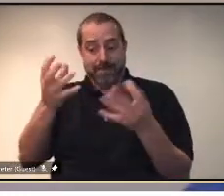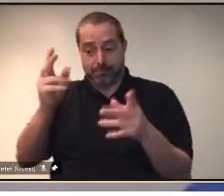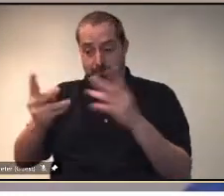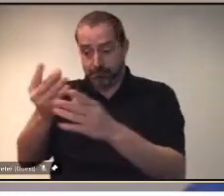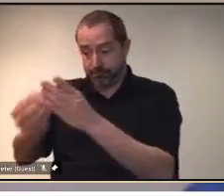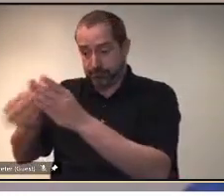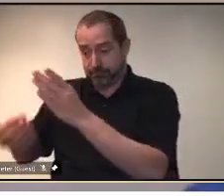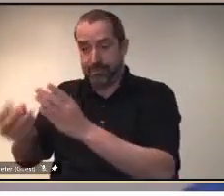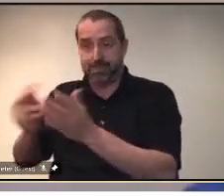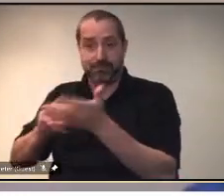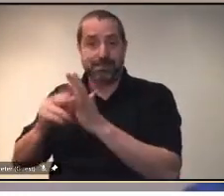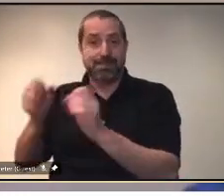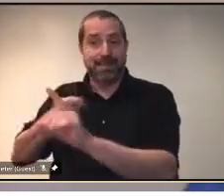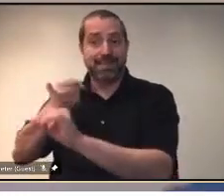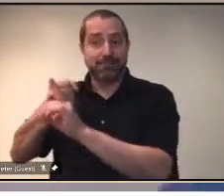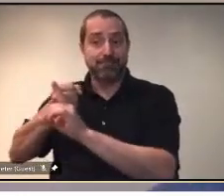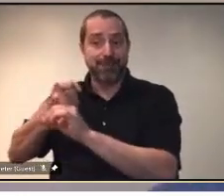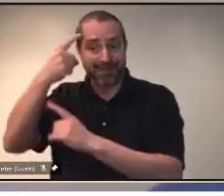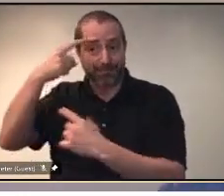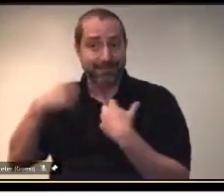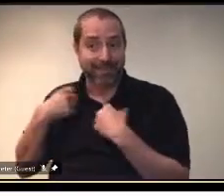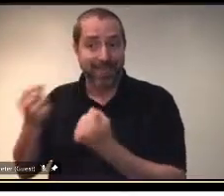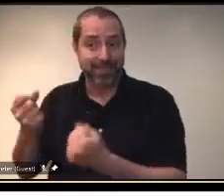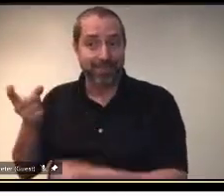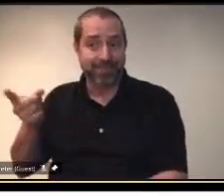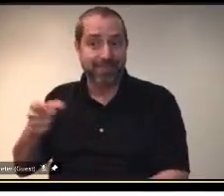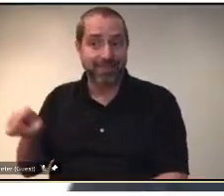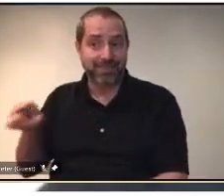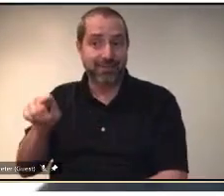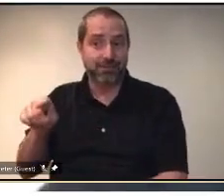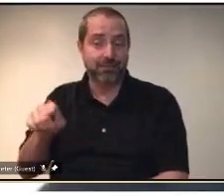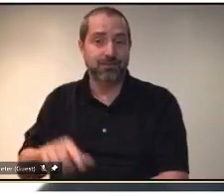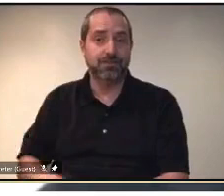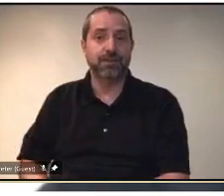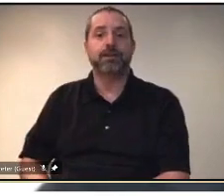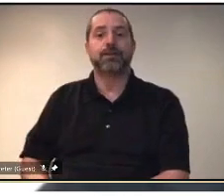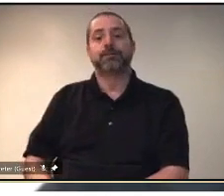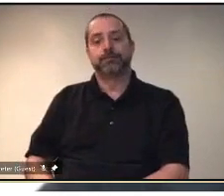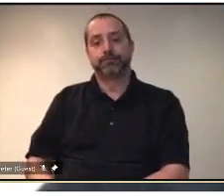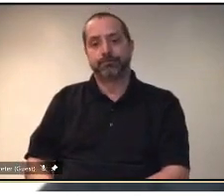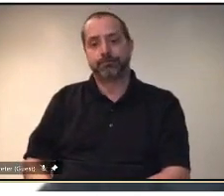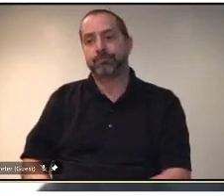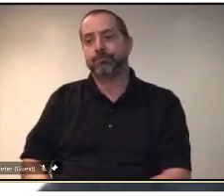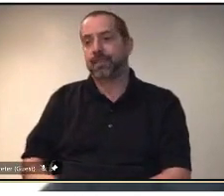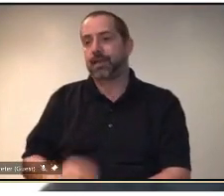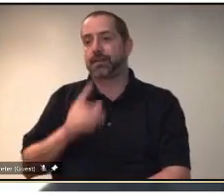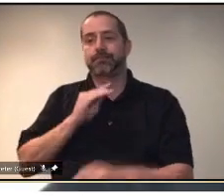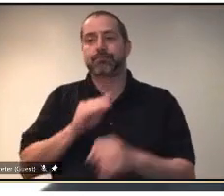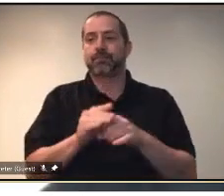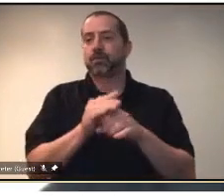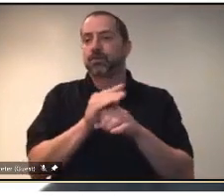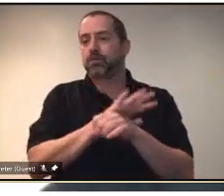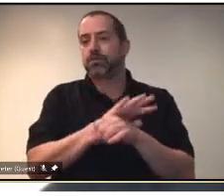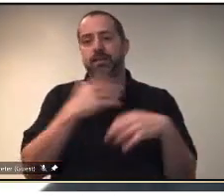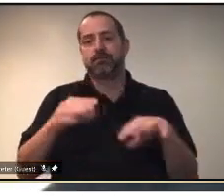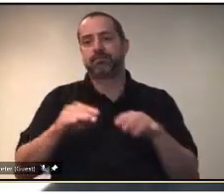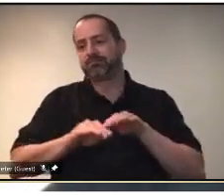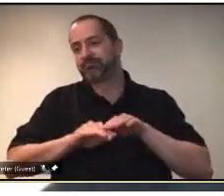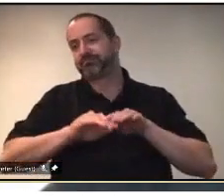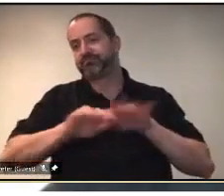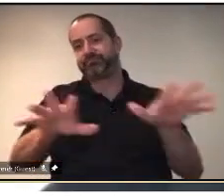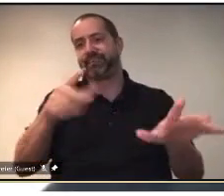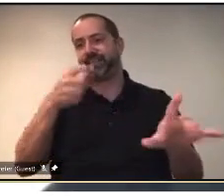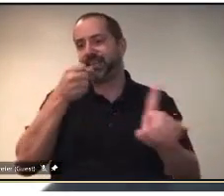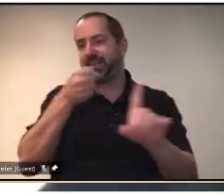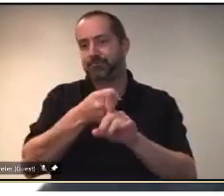Maybe I'll start with that. I think that the whole pandemic inside and outside the healthcare system has had an impact on people's mental